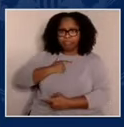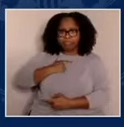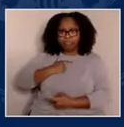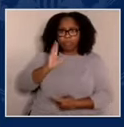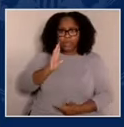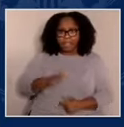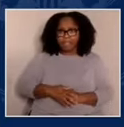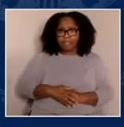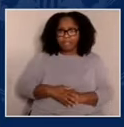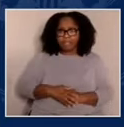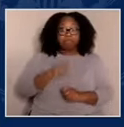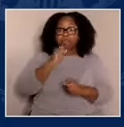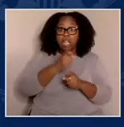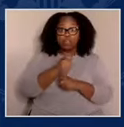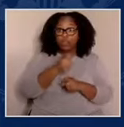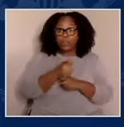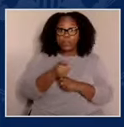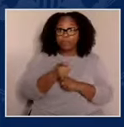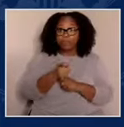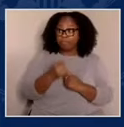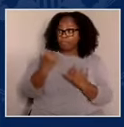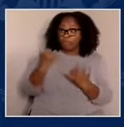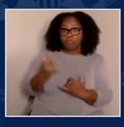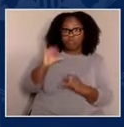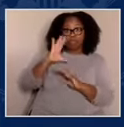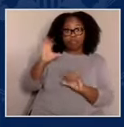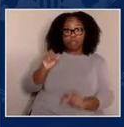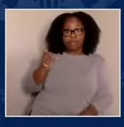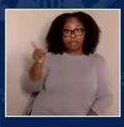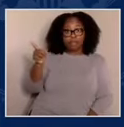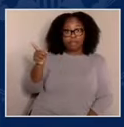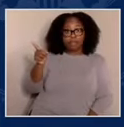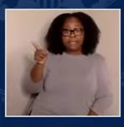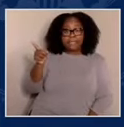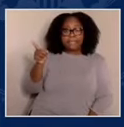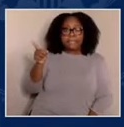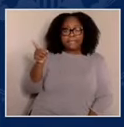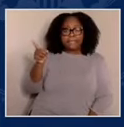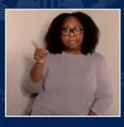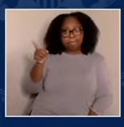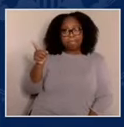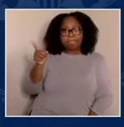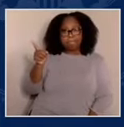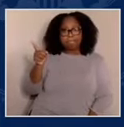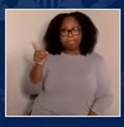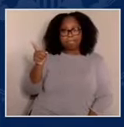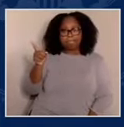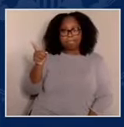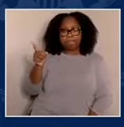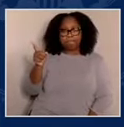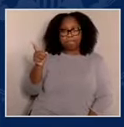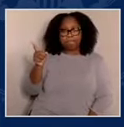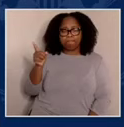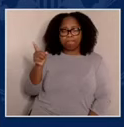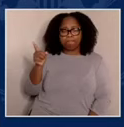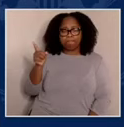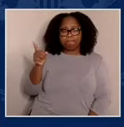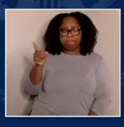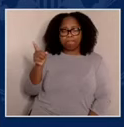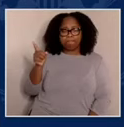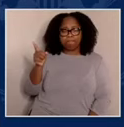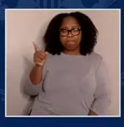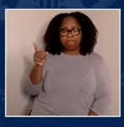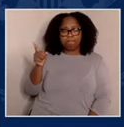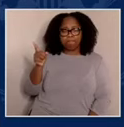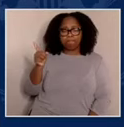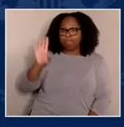is really, it's going